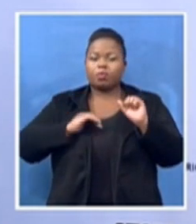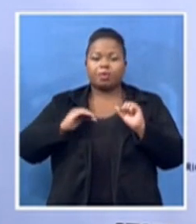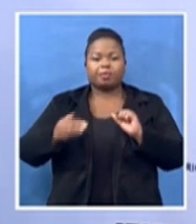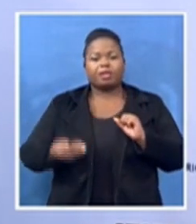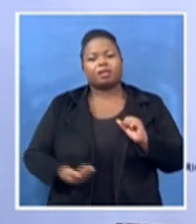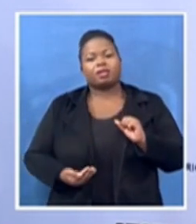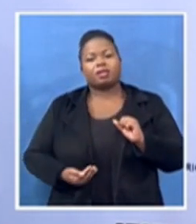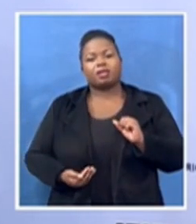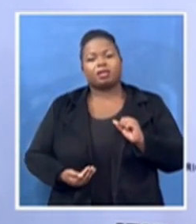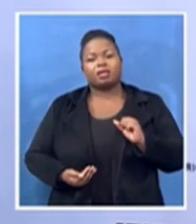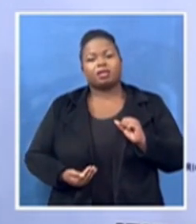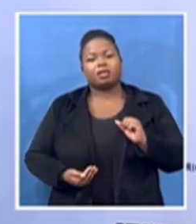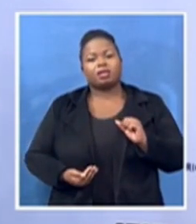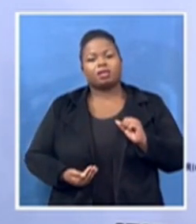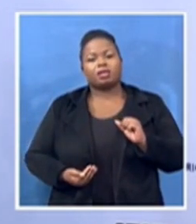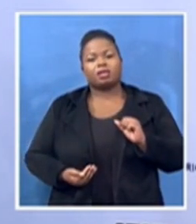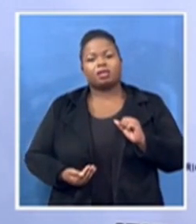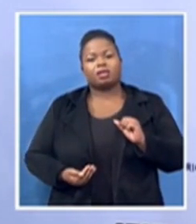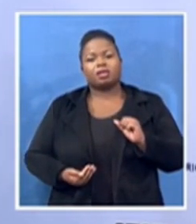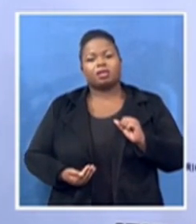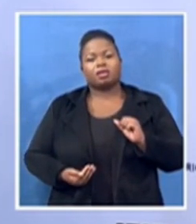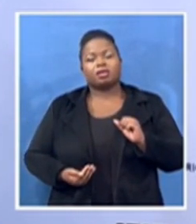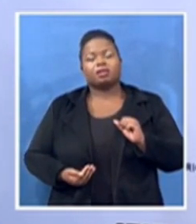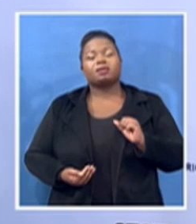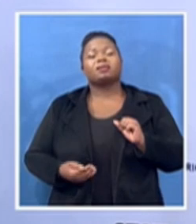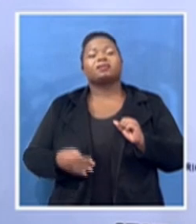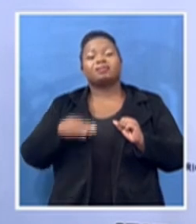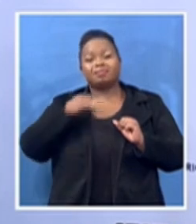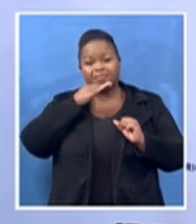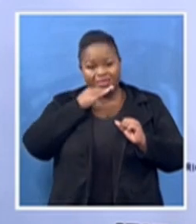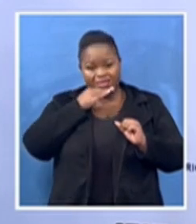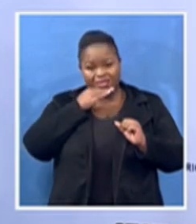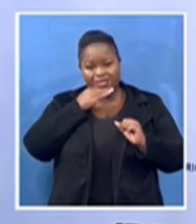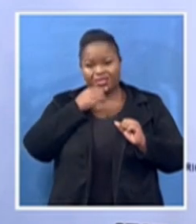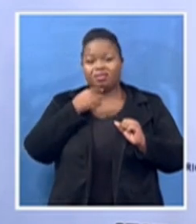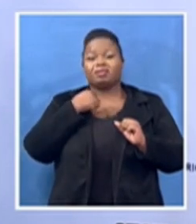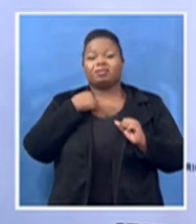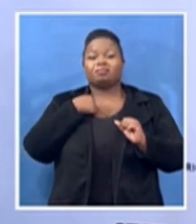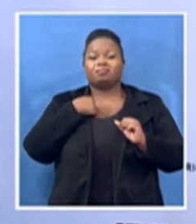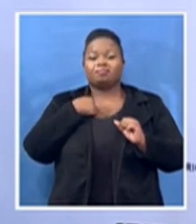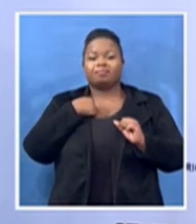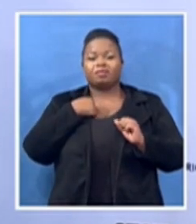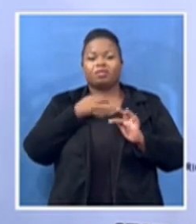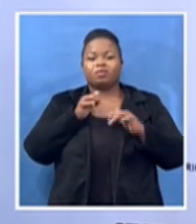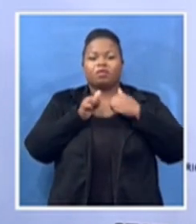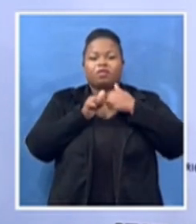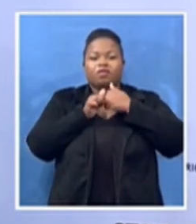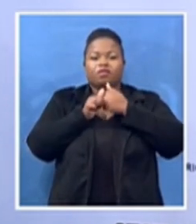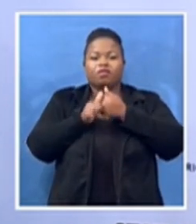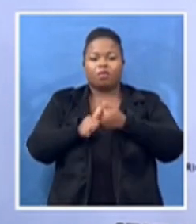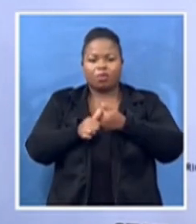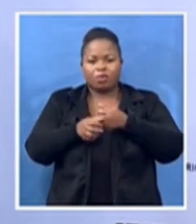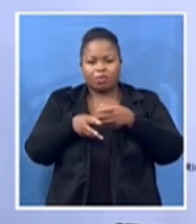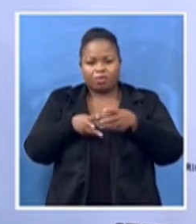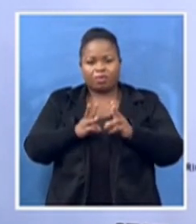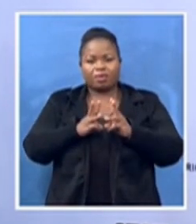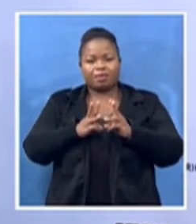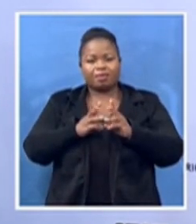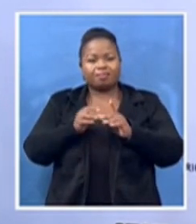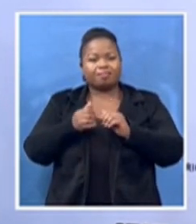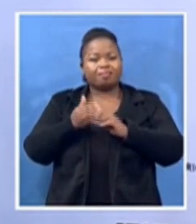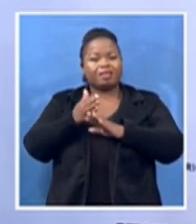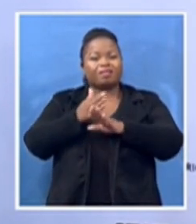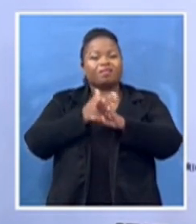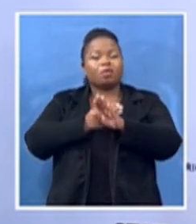are walking on the footsteps of women, great women that could